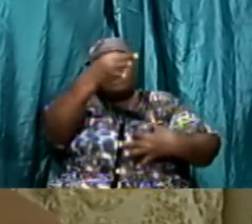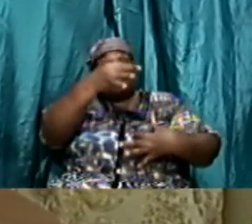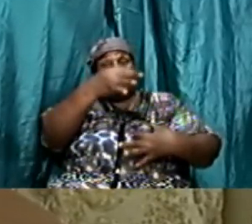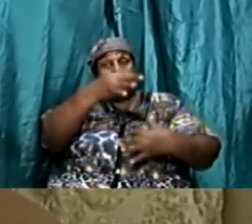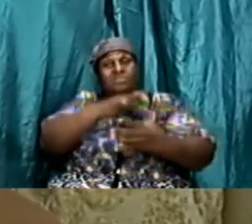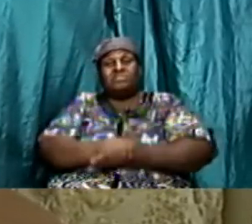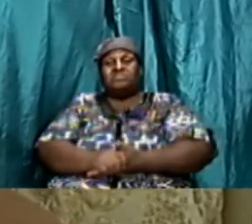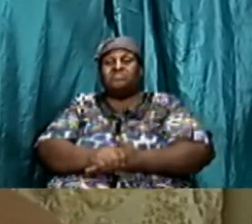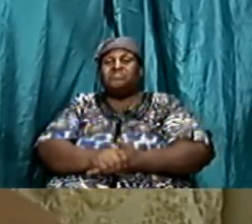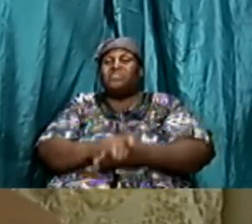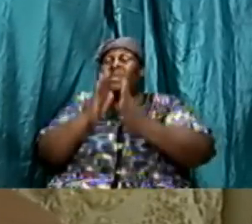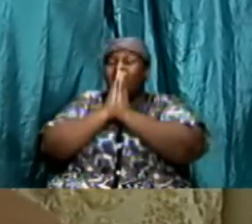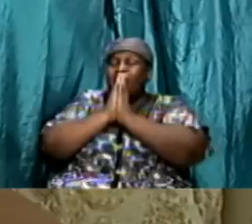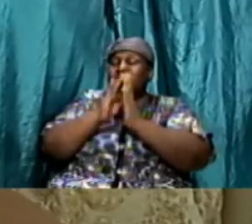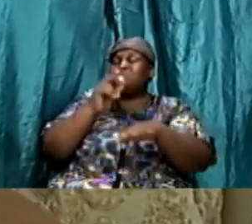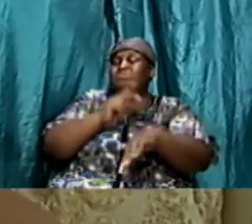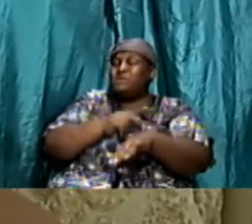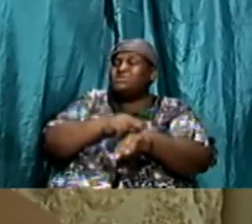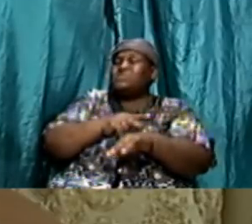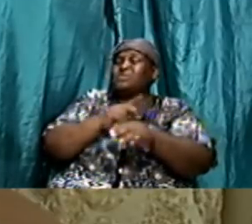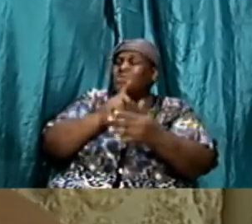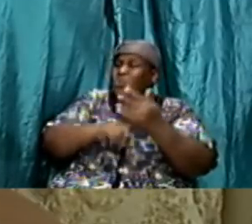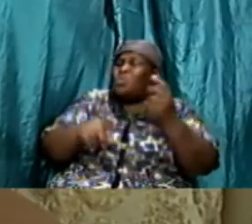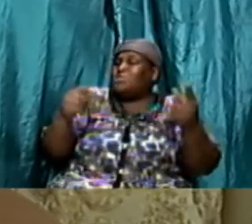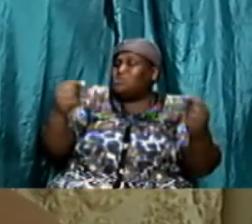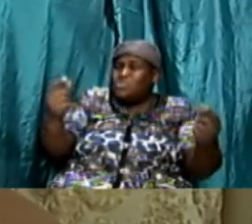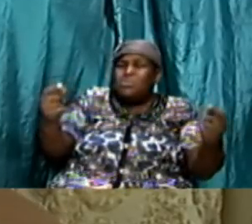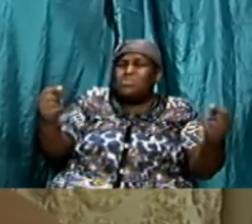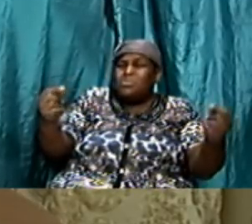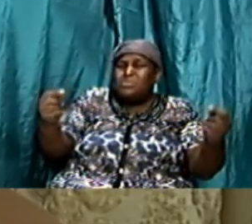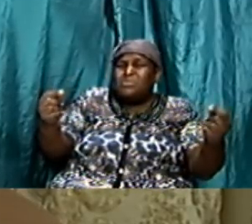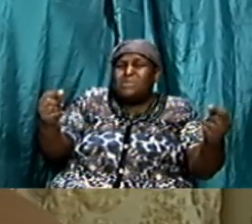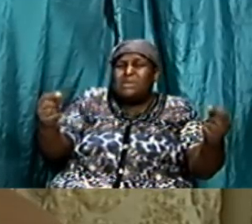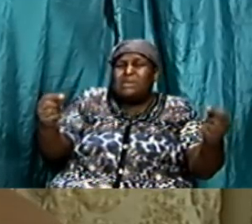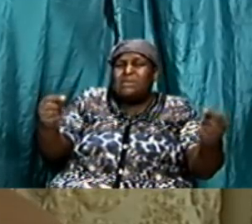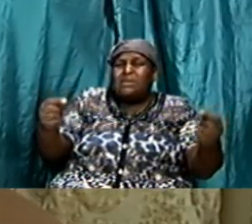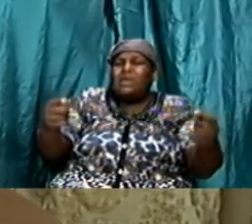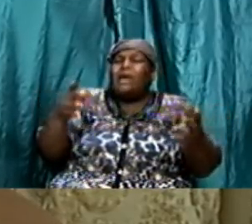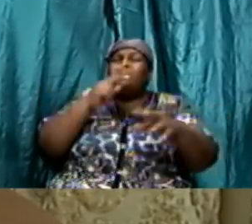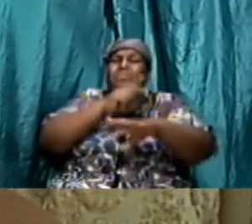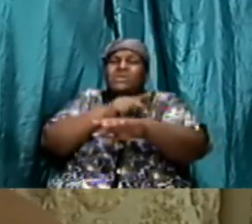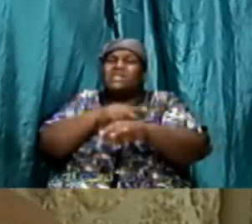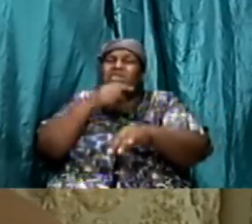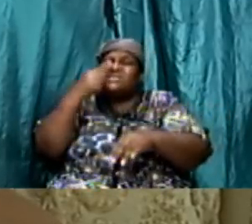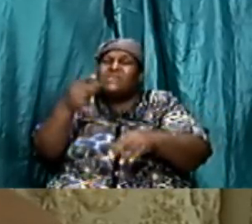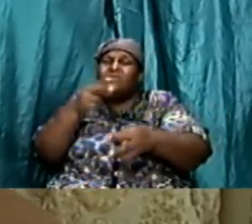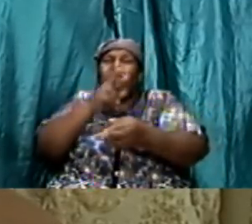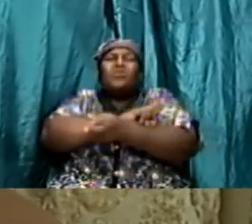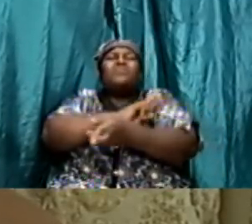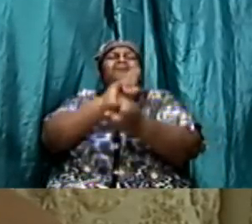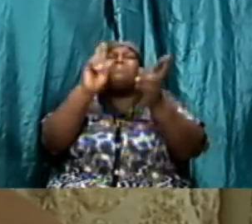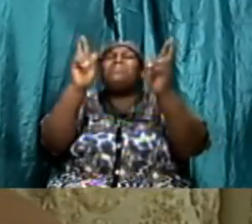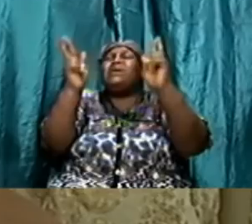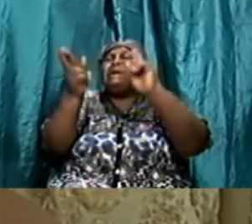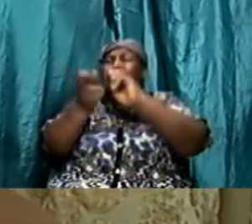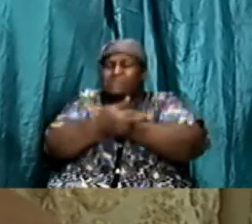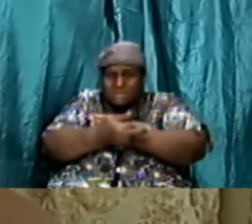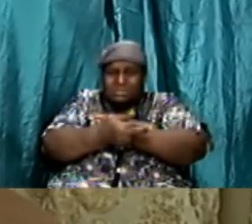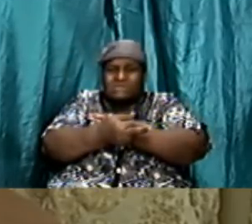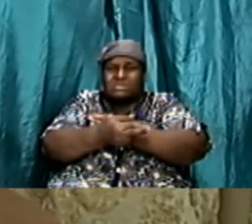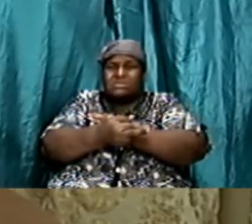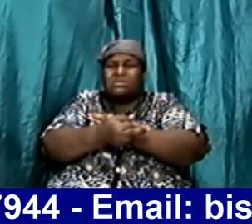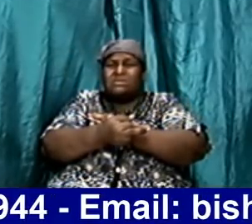and they asked Peter what must we do in Acts chapter 2 and Peter said repent I am telling somebody today you need to repent